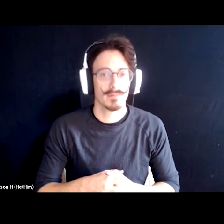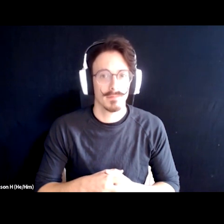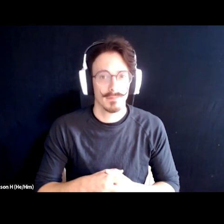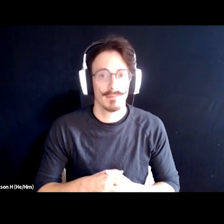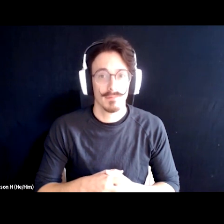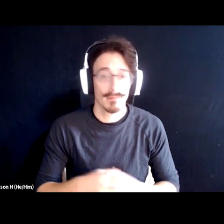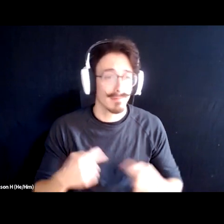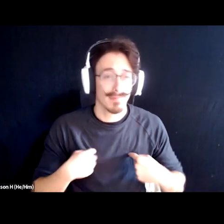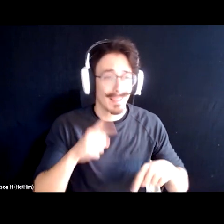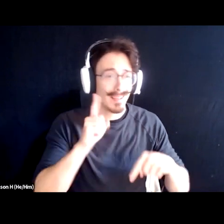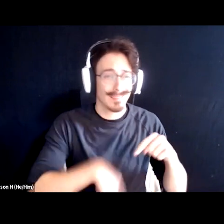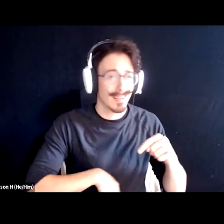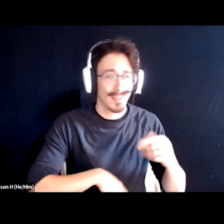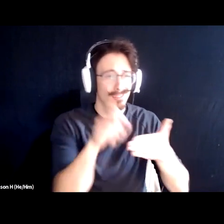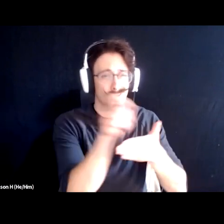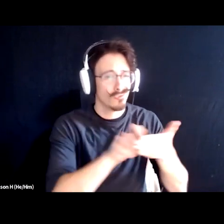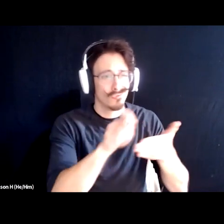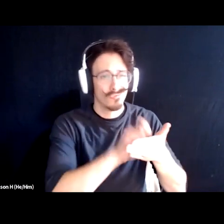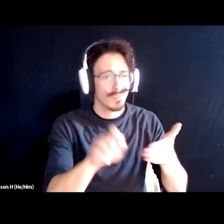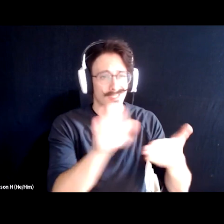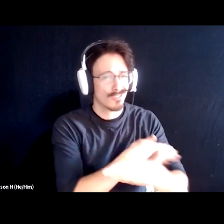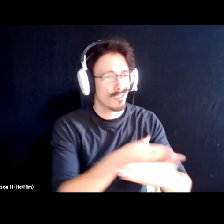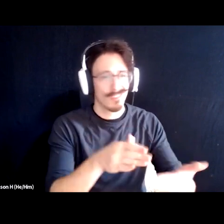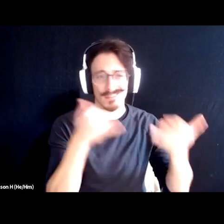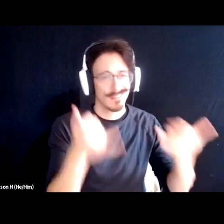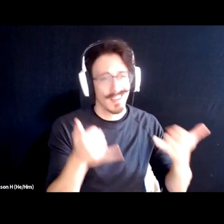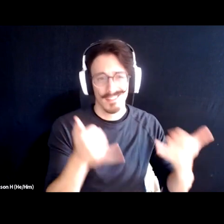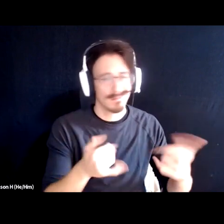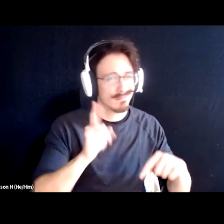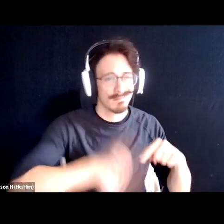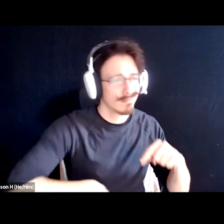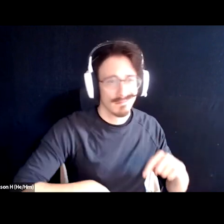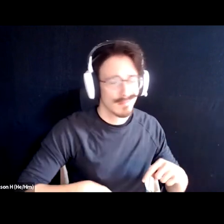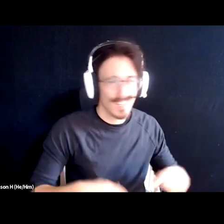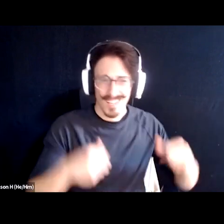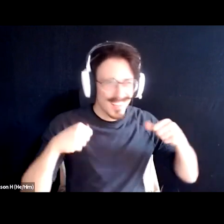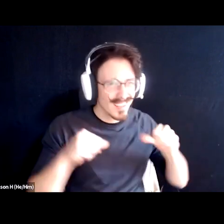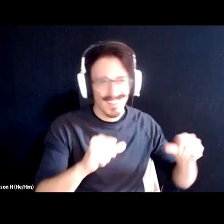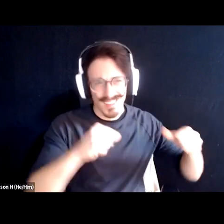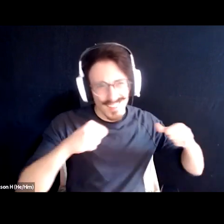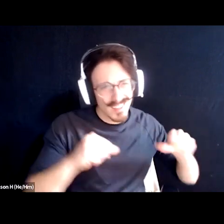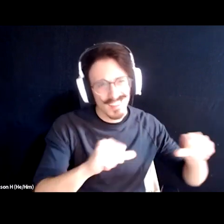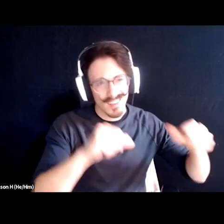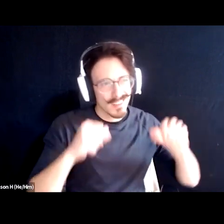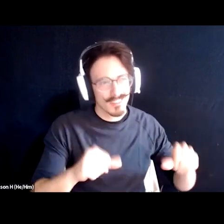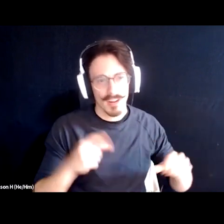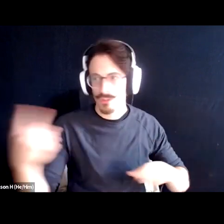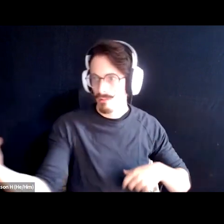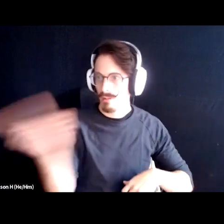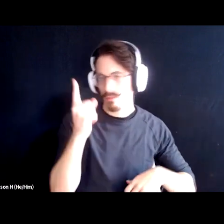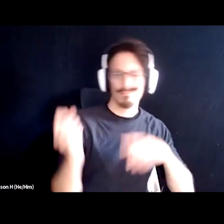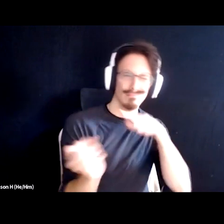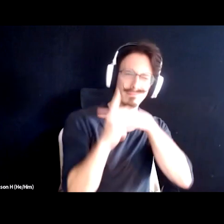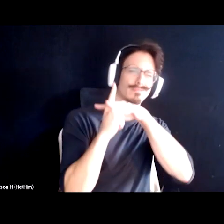i can't even write a song today i try but you keep getting in my way